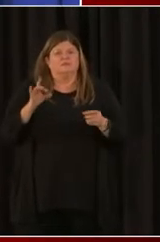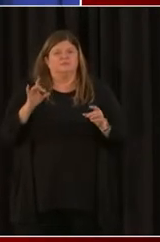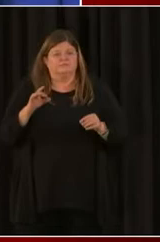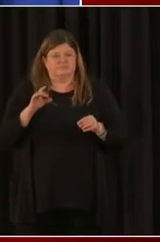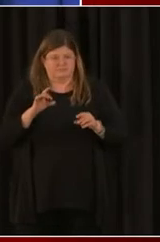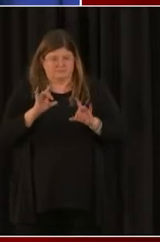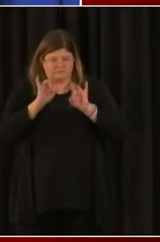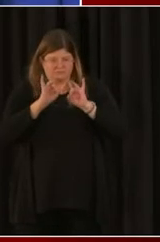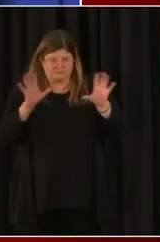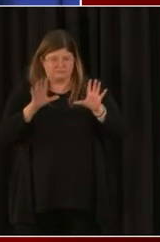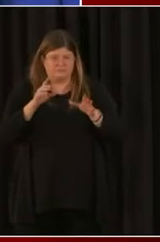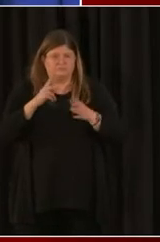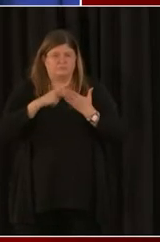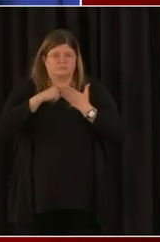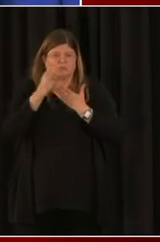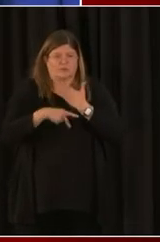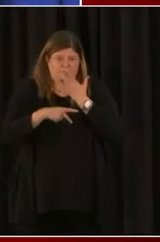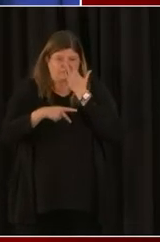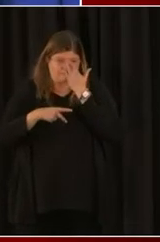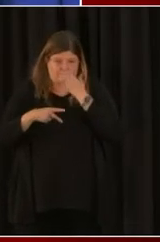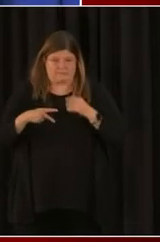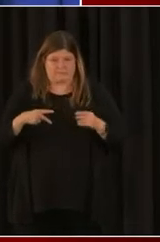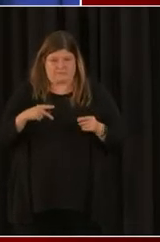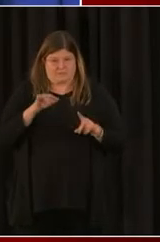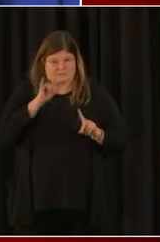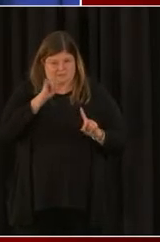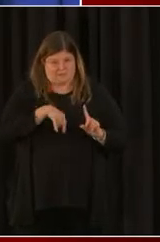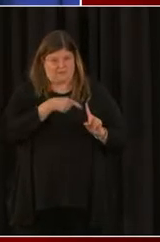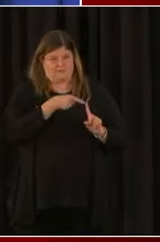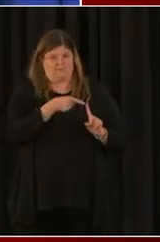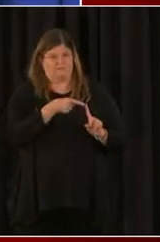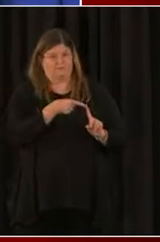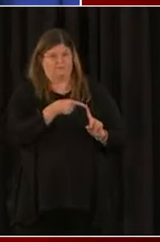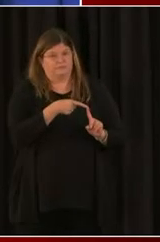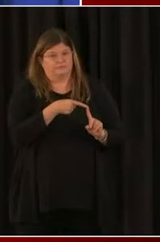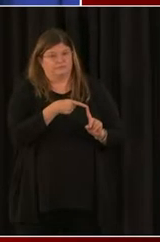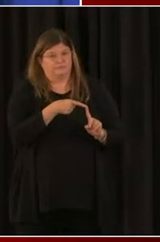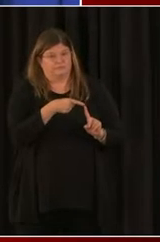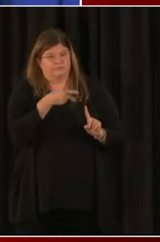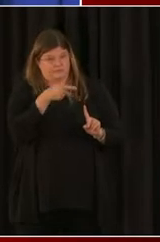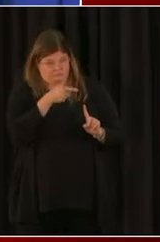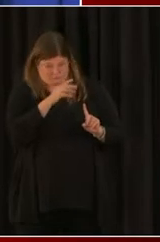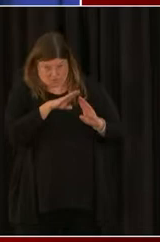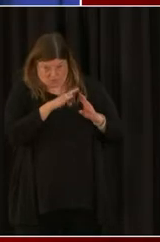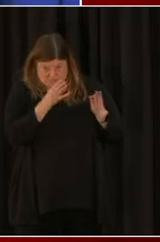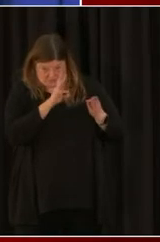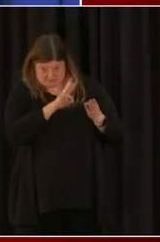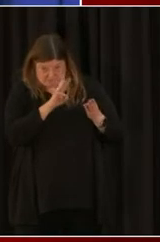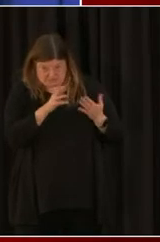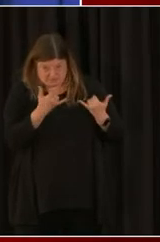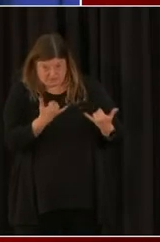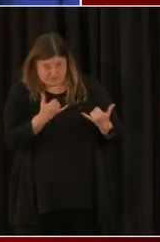Can businesses currently access that portal and update some of the changes that you saw here?